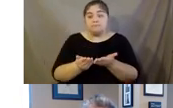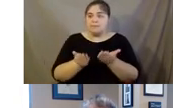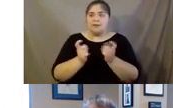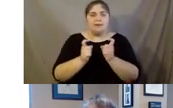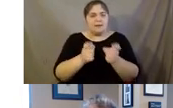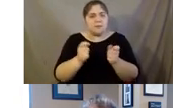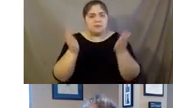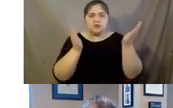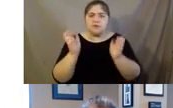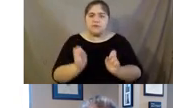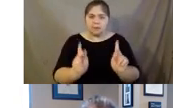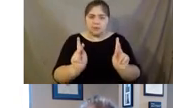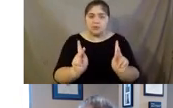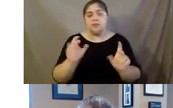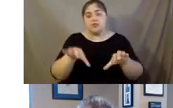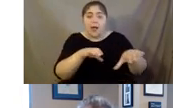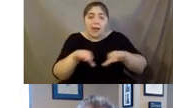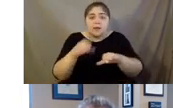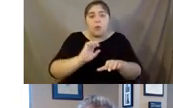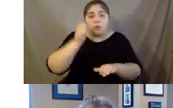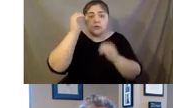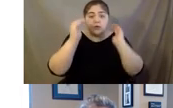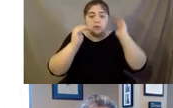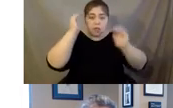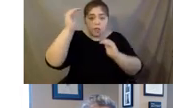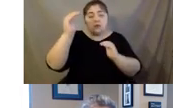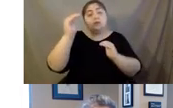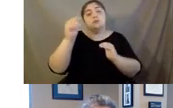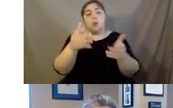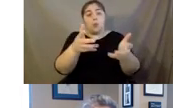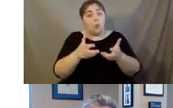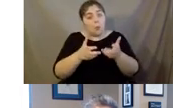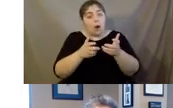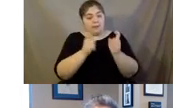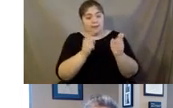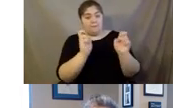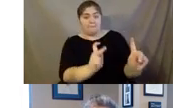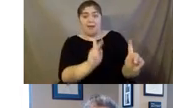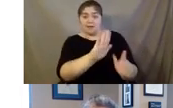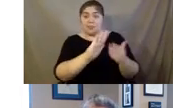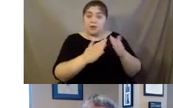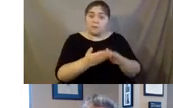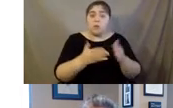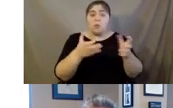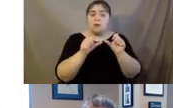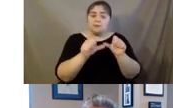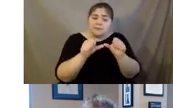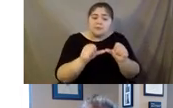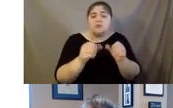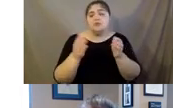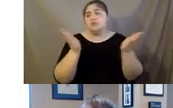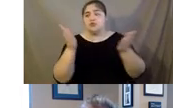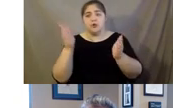opportunity. These are active older adults who, um, want to give back to their community and continue to serve their peers.